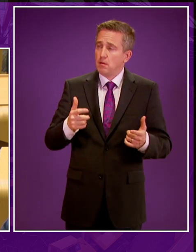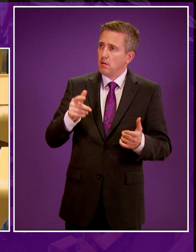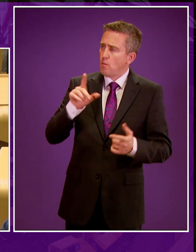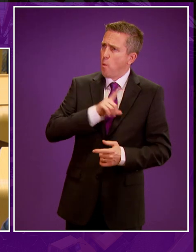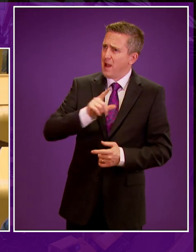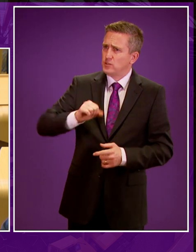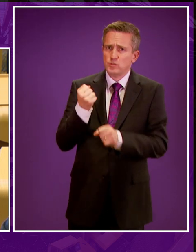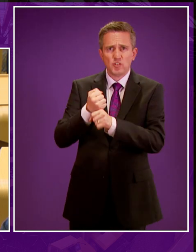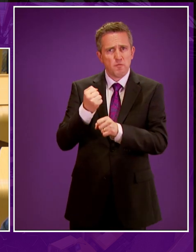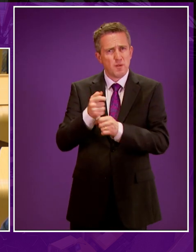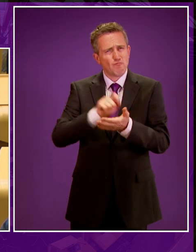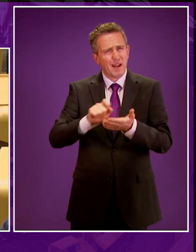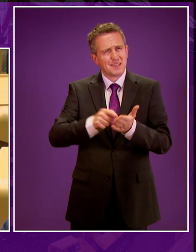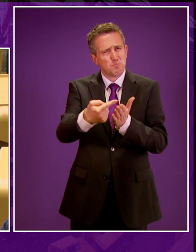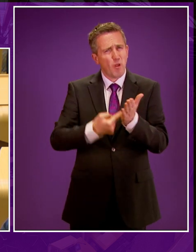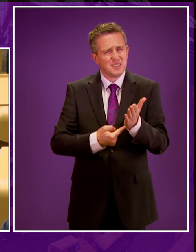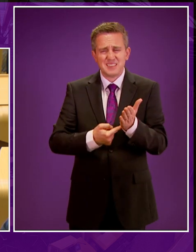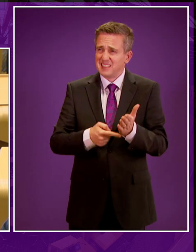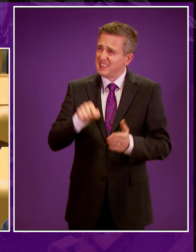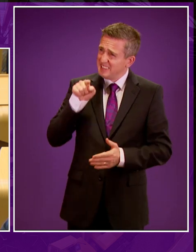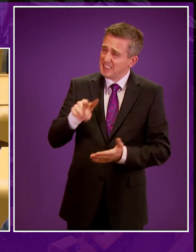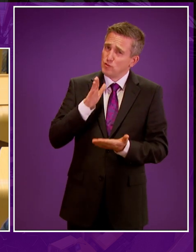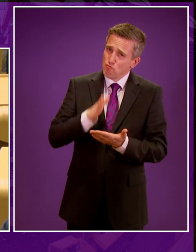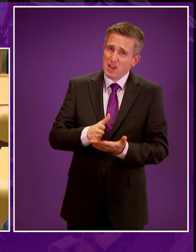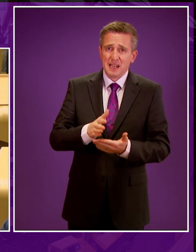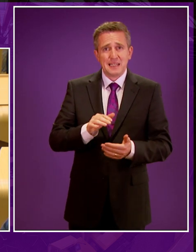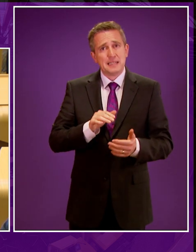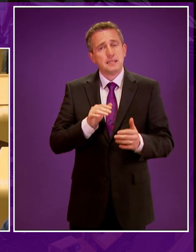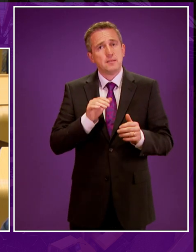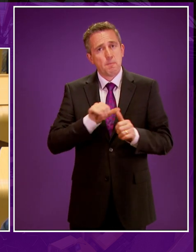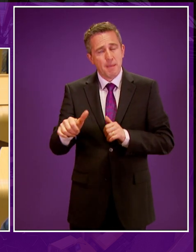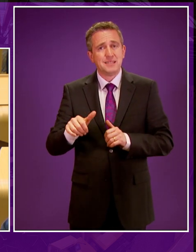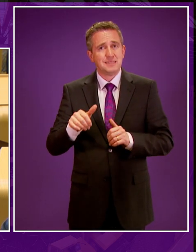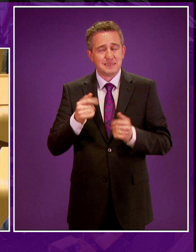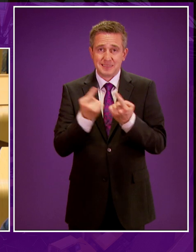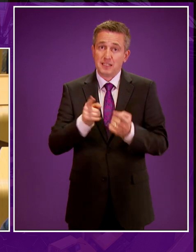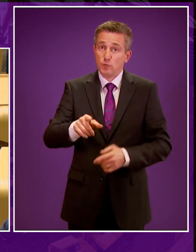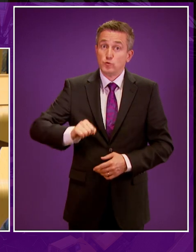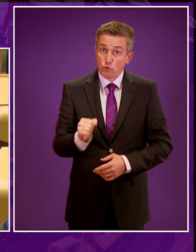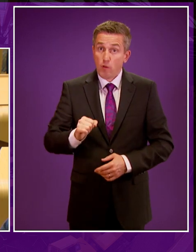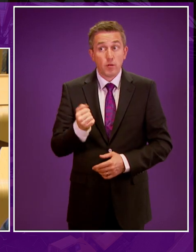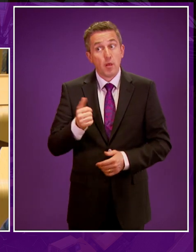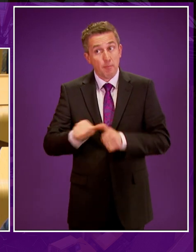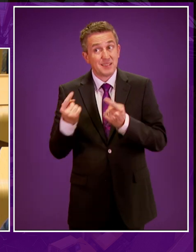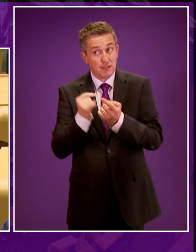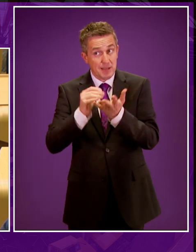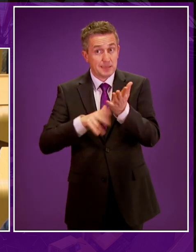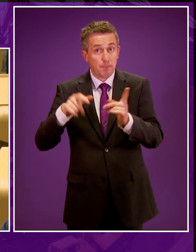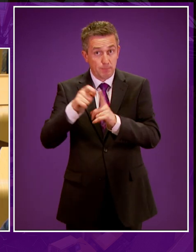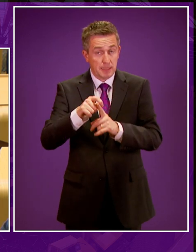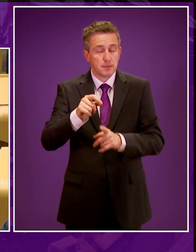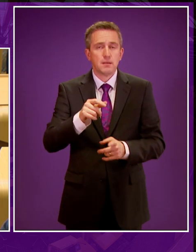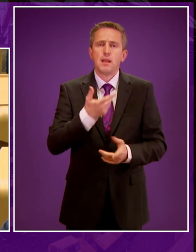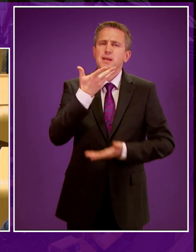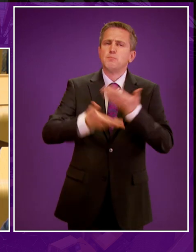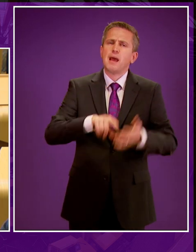whether it is really acting in the best interests of Scotland or in the narrow political interests of the S&P. Let me start with the economic case in